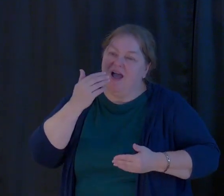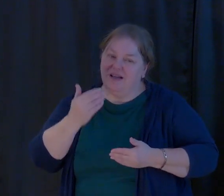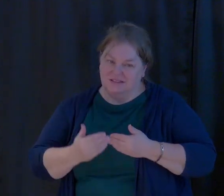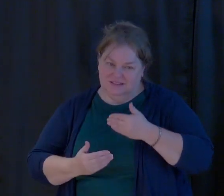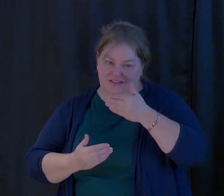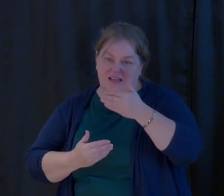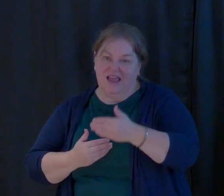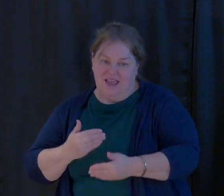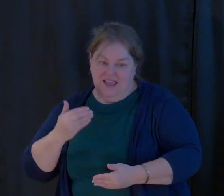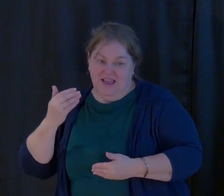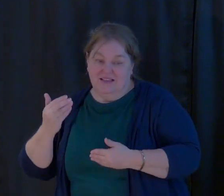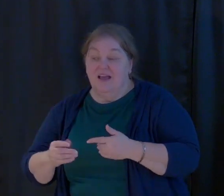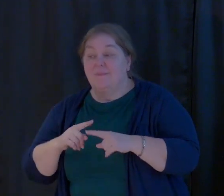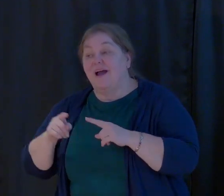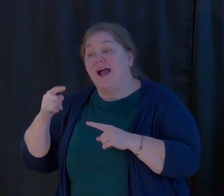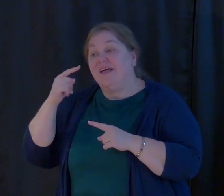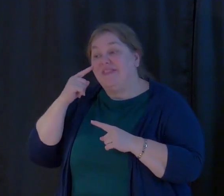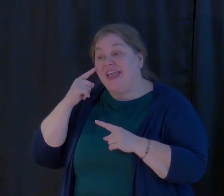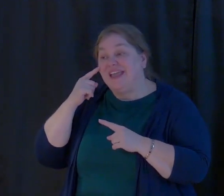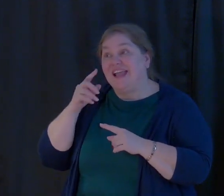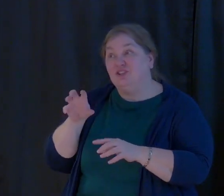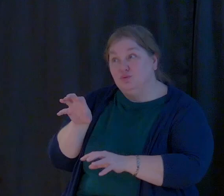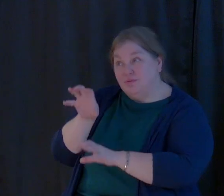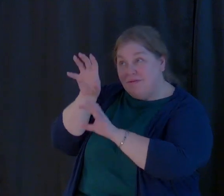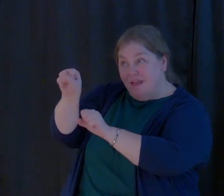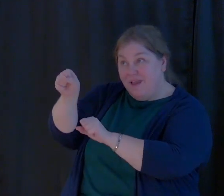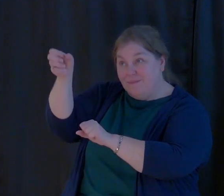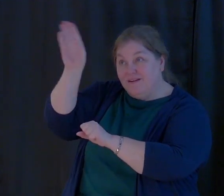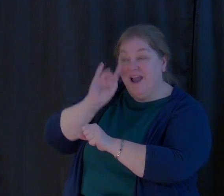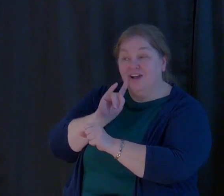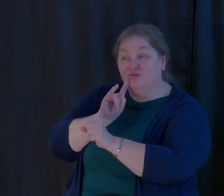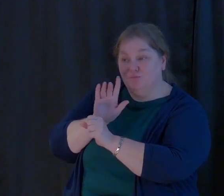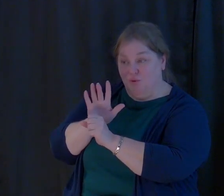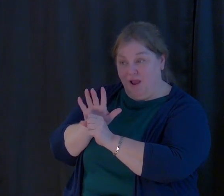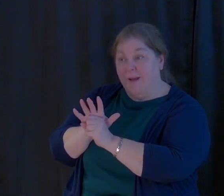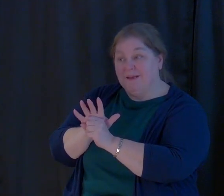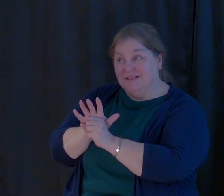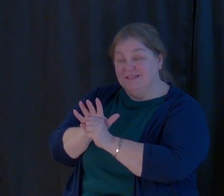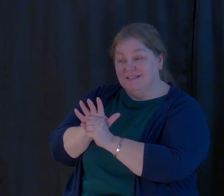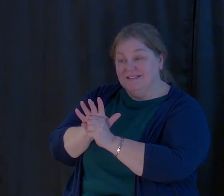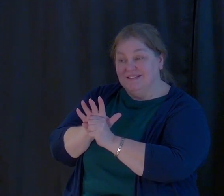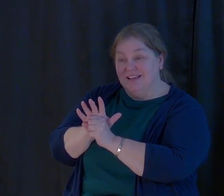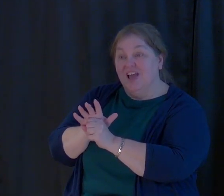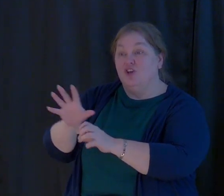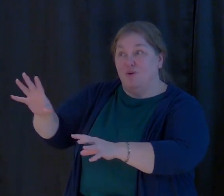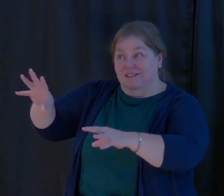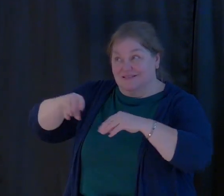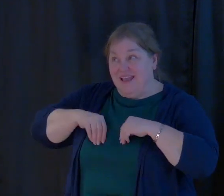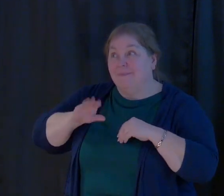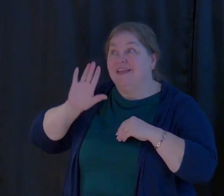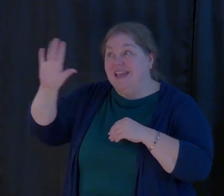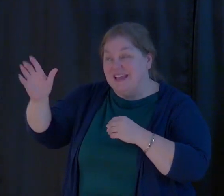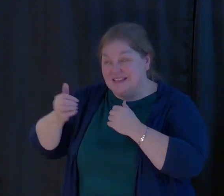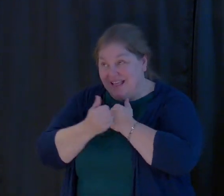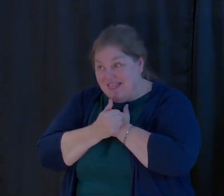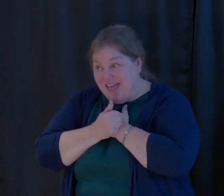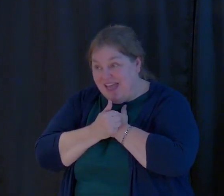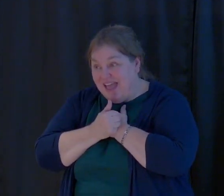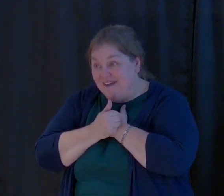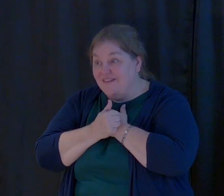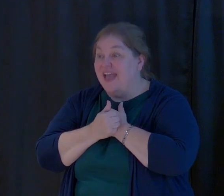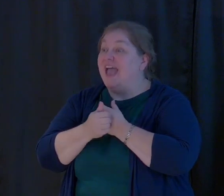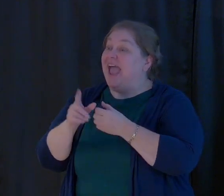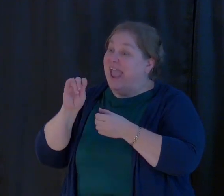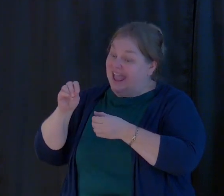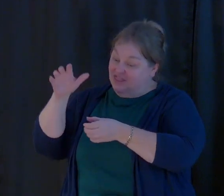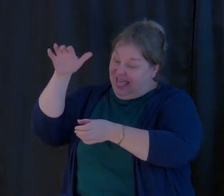promise, but I believe that as we claim God's promises, we accept His love and we take the lid off the ceiling that